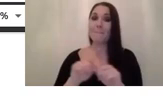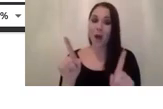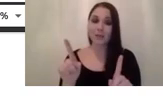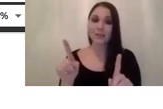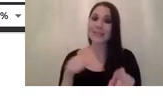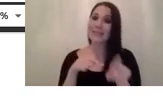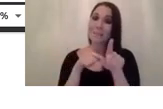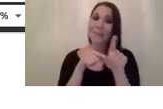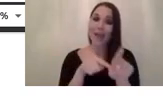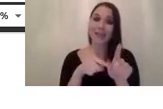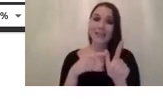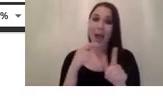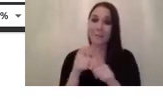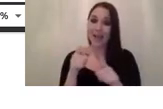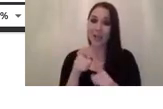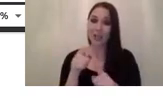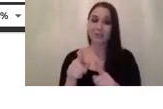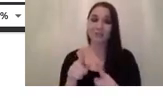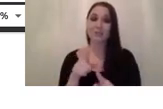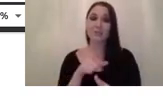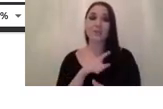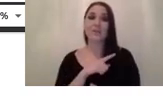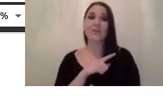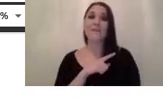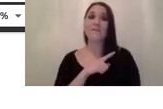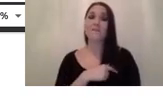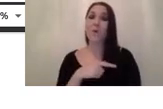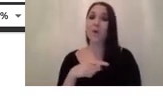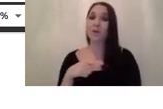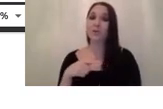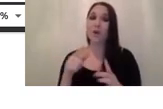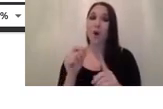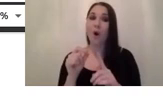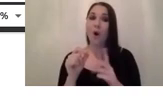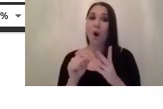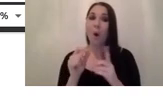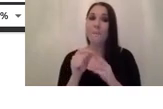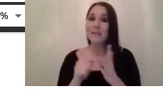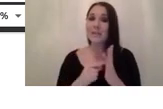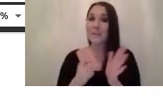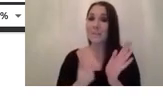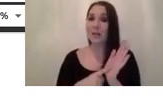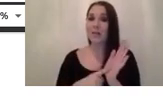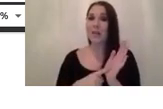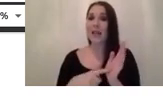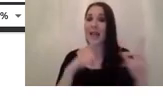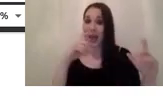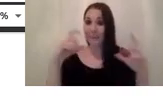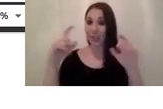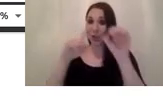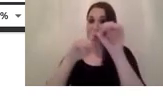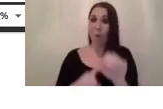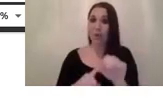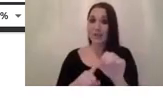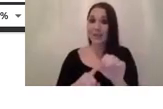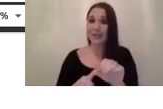on our application for instance for an optimum image quality the sensor bit depth should be set to a